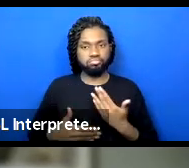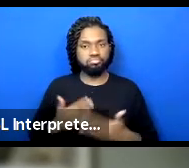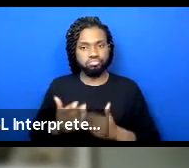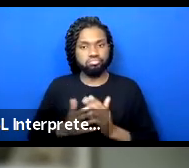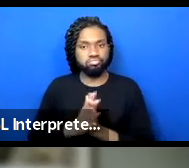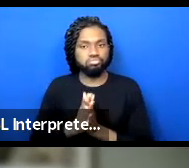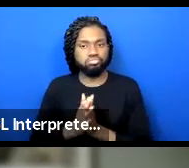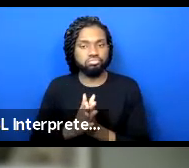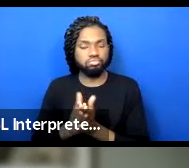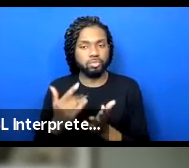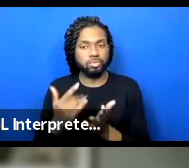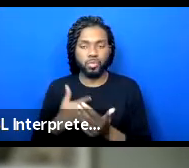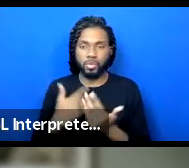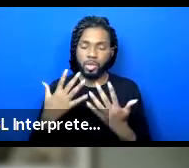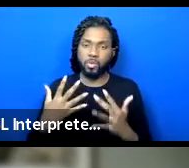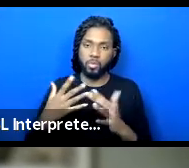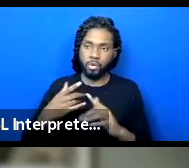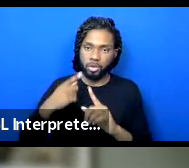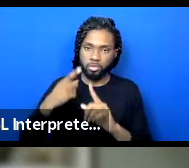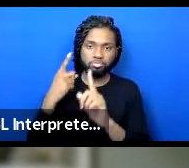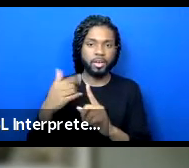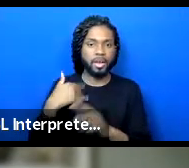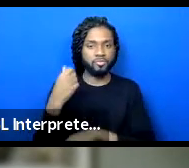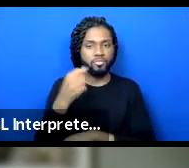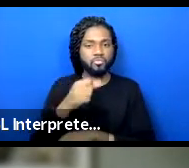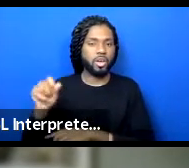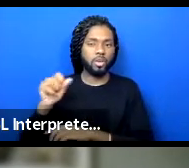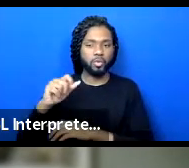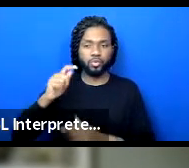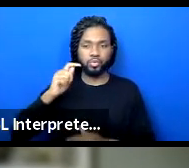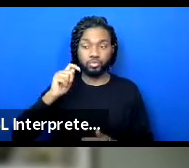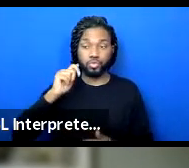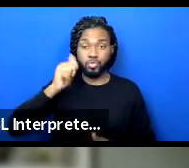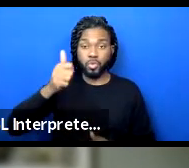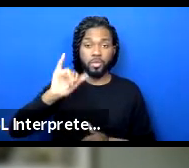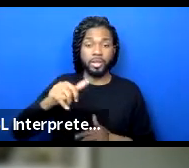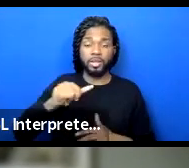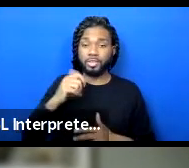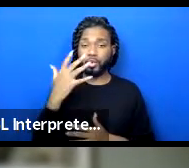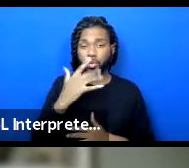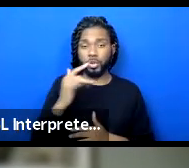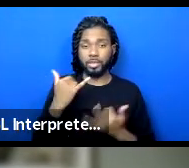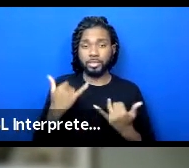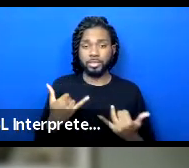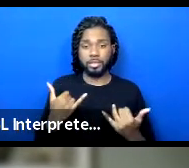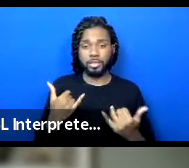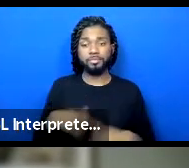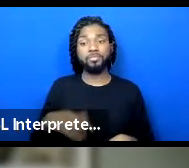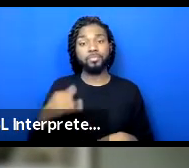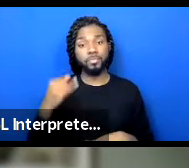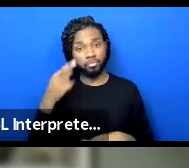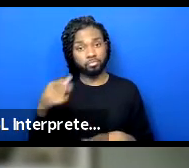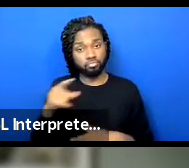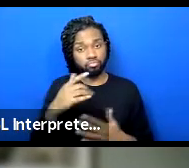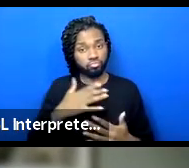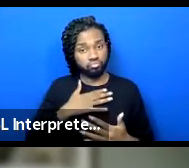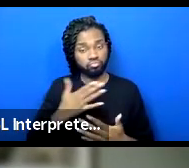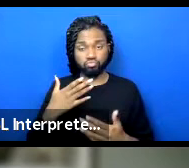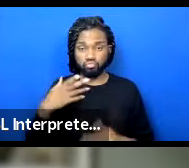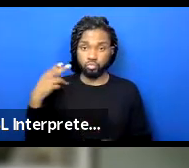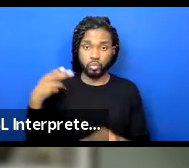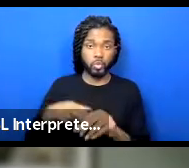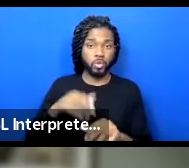radical tomorrow that looks nothing like today. And so those that are able to step into that brave new space with us,